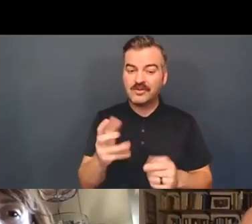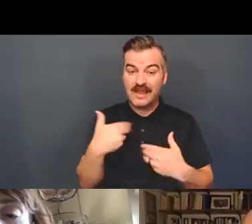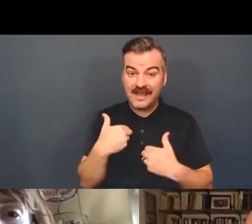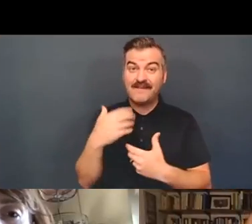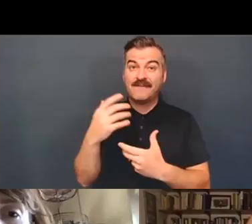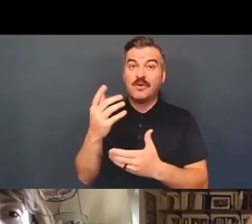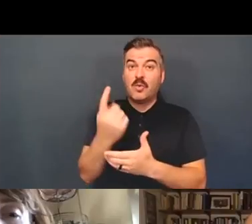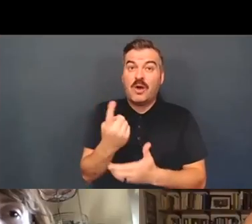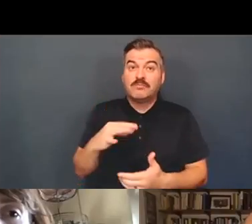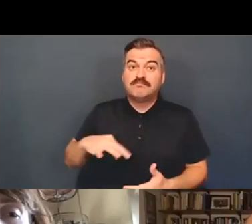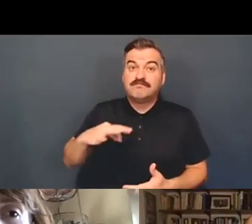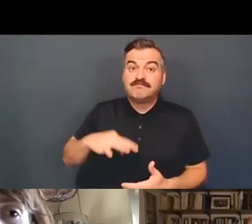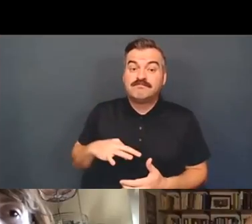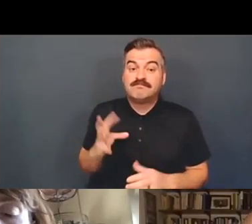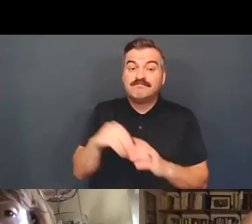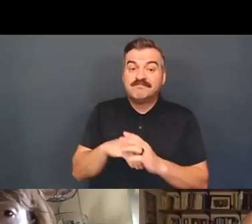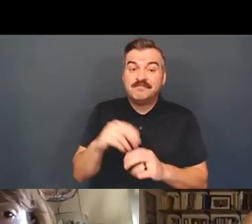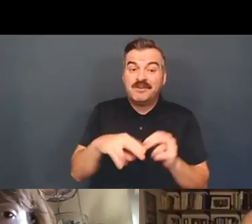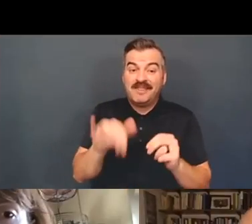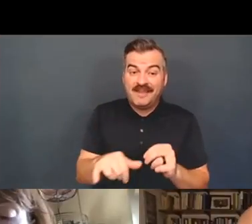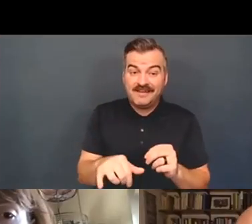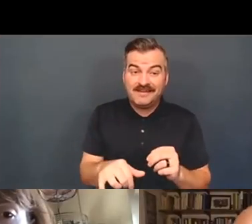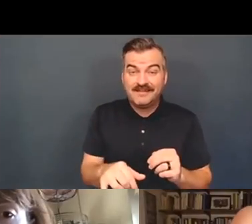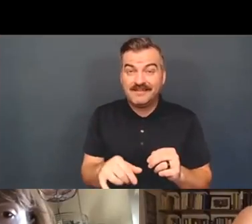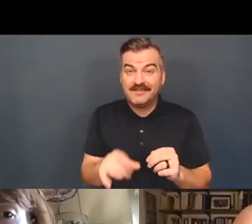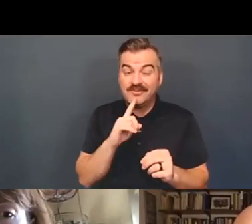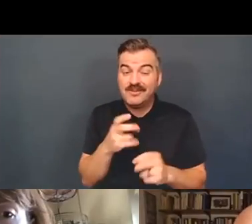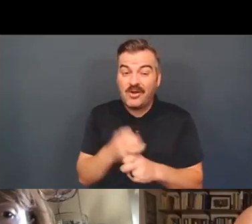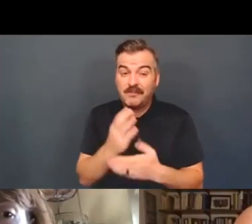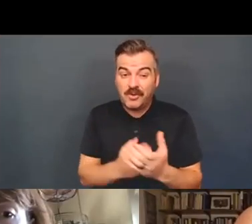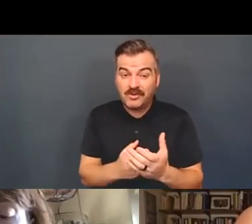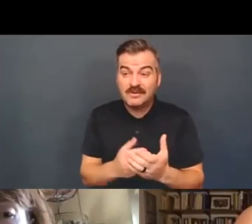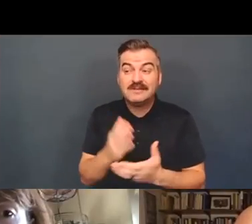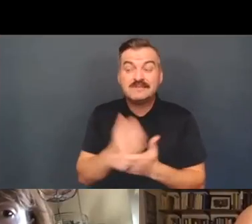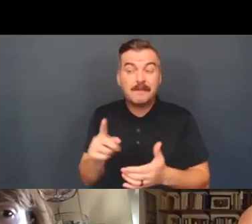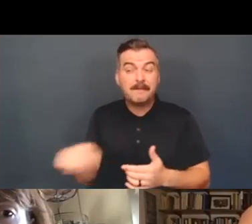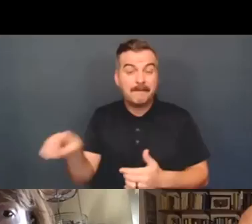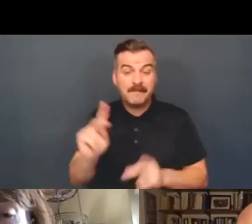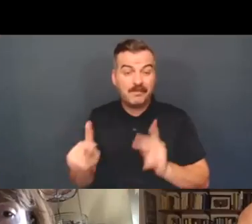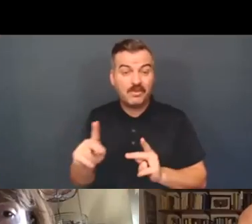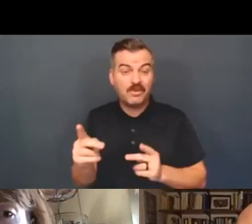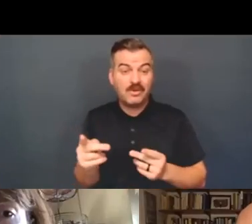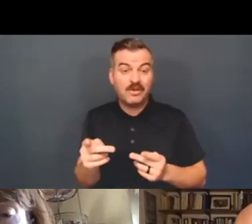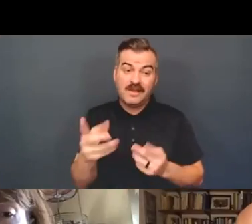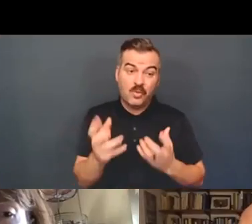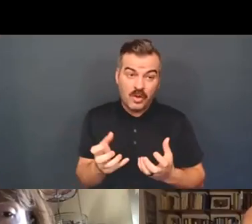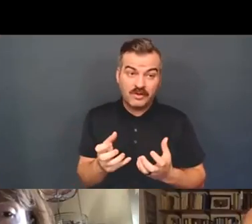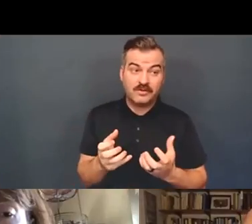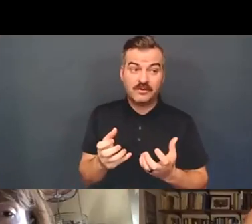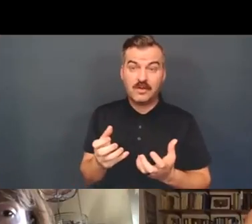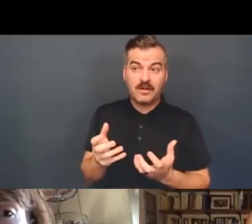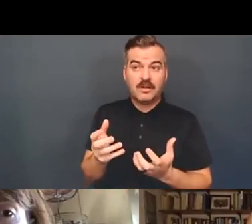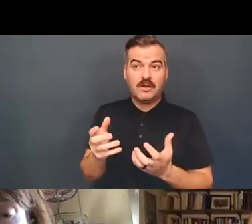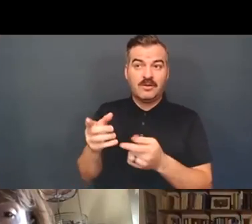that. And the tricky part is there are good reasons for some people to want to go in the direction that make those